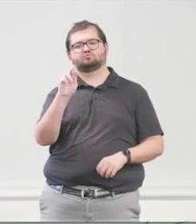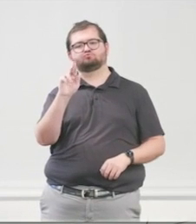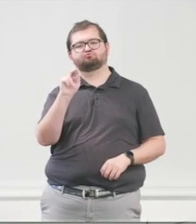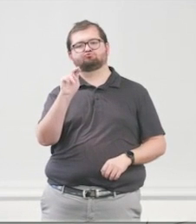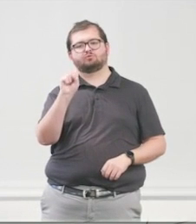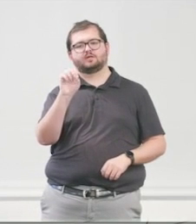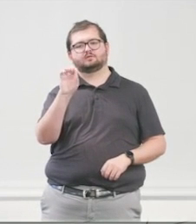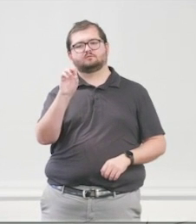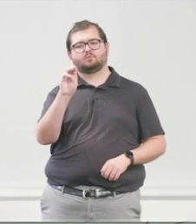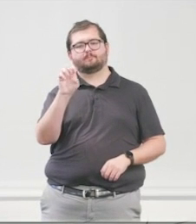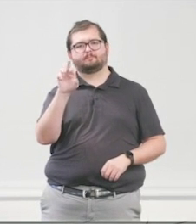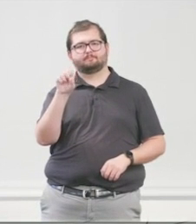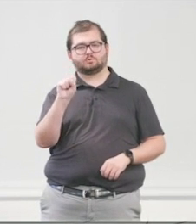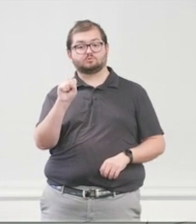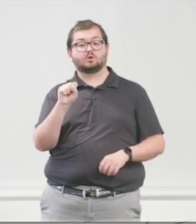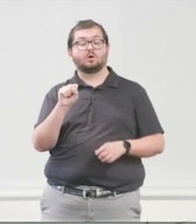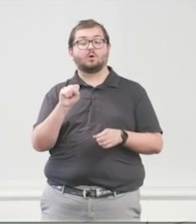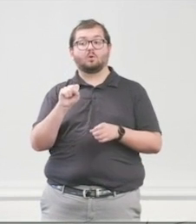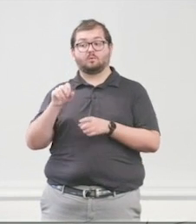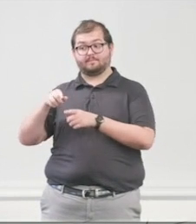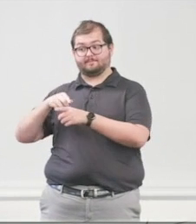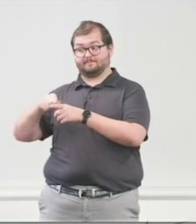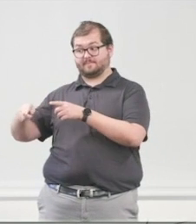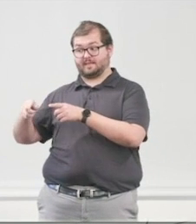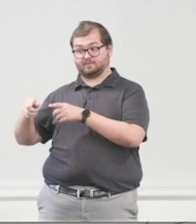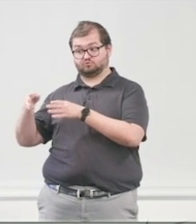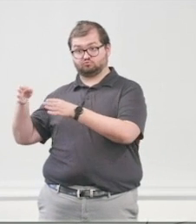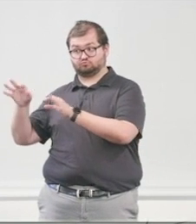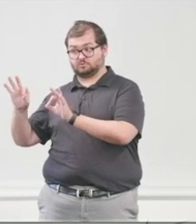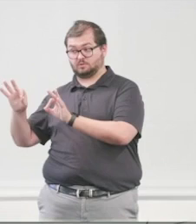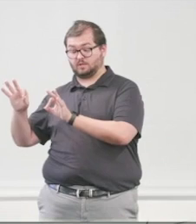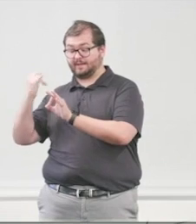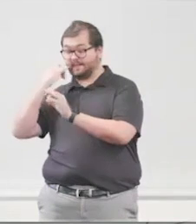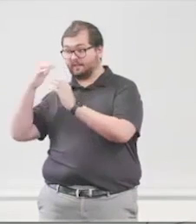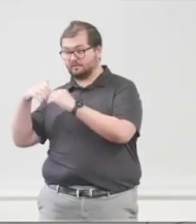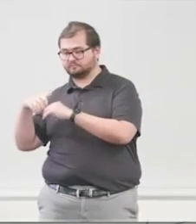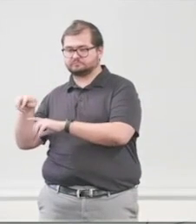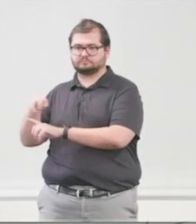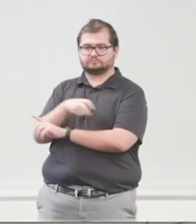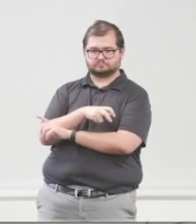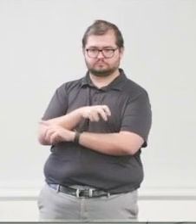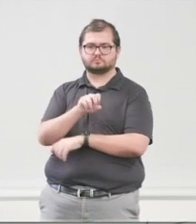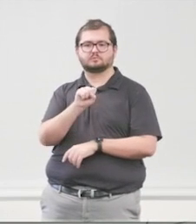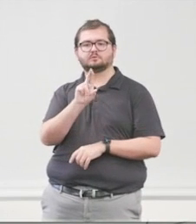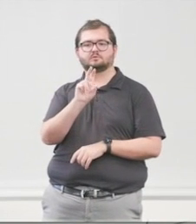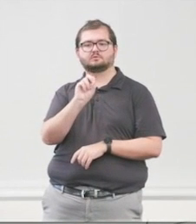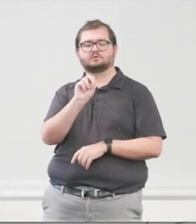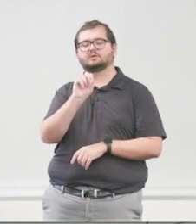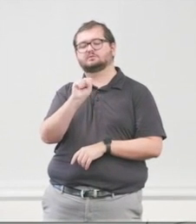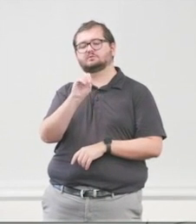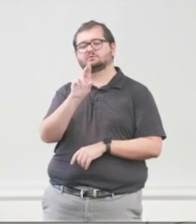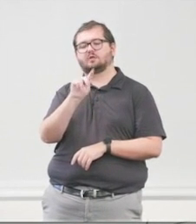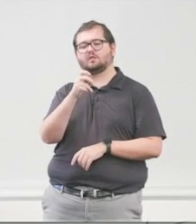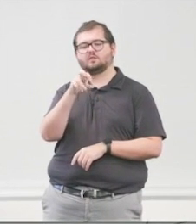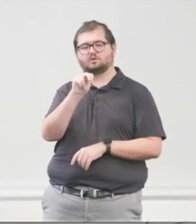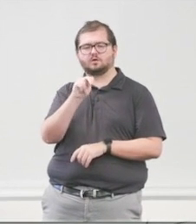property that we can switch from our main street feed to a southern feed, and that allows all of my buildings to